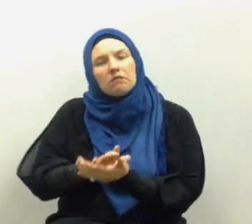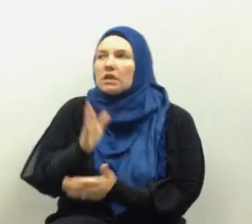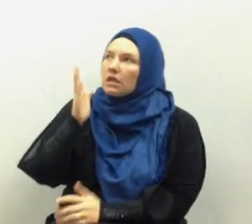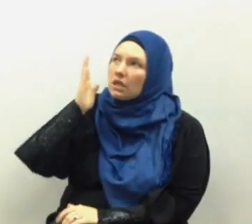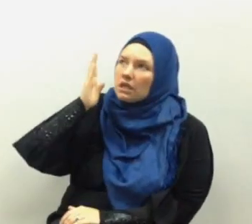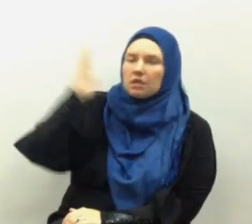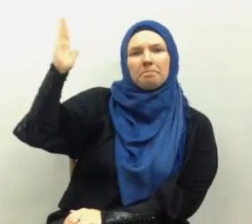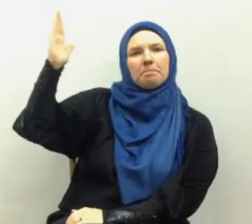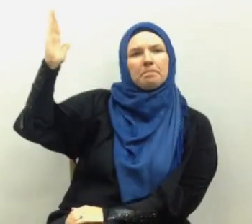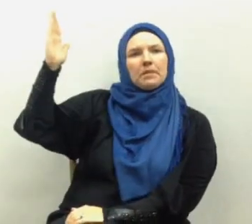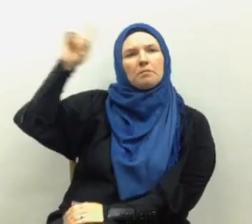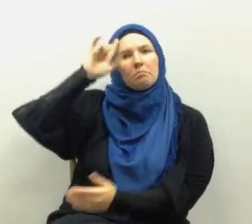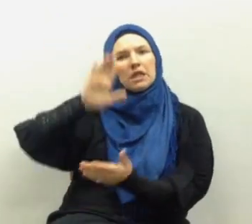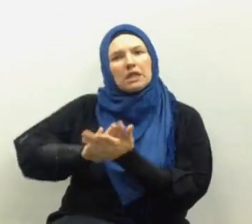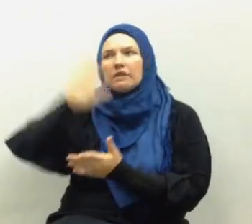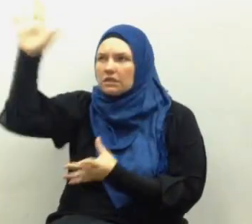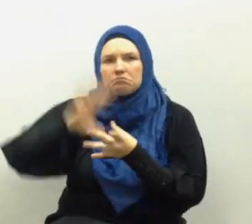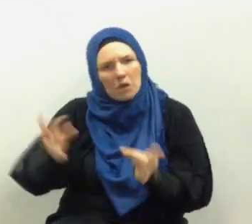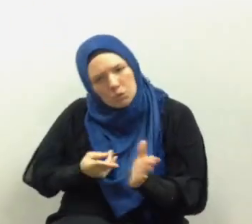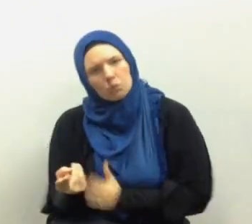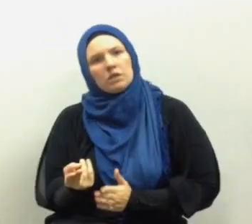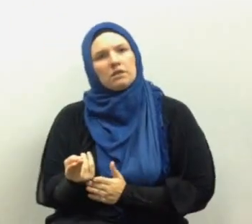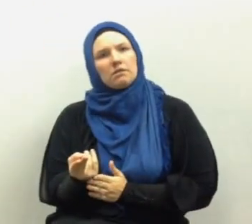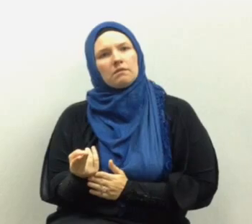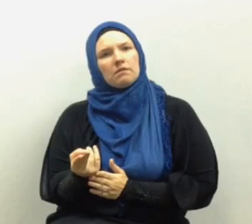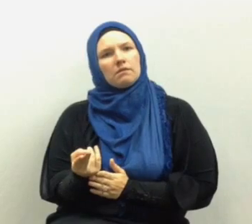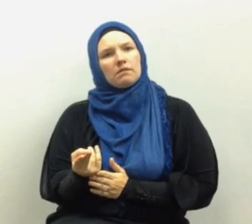him believe his word